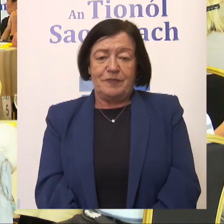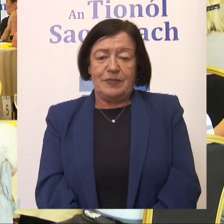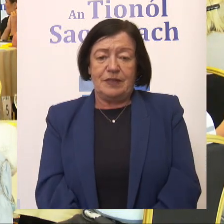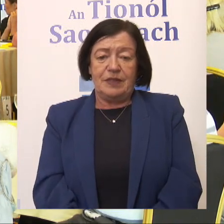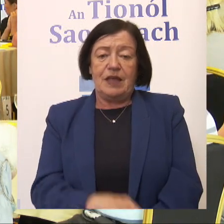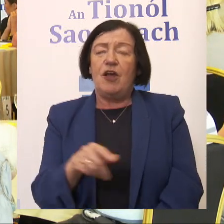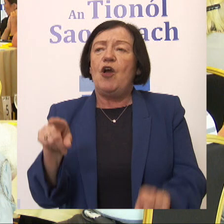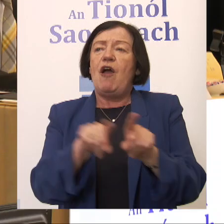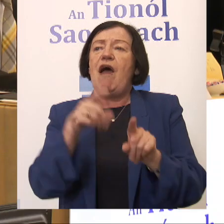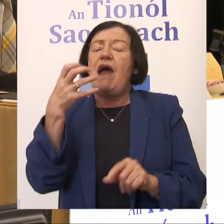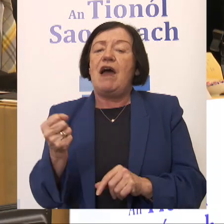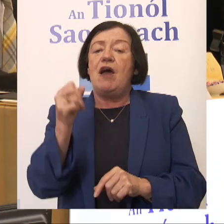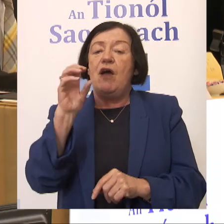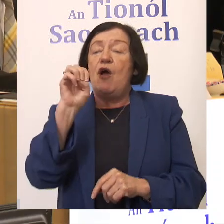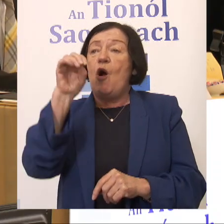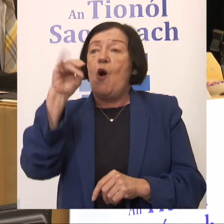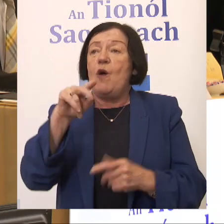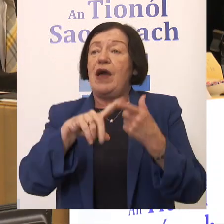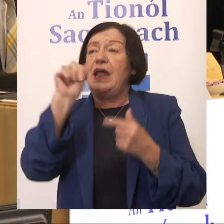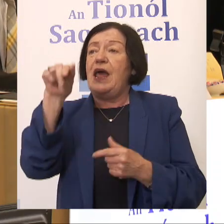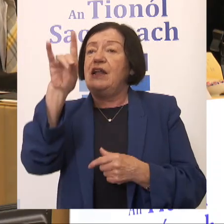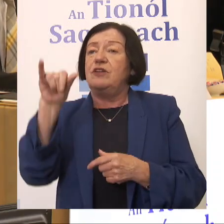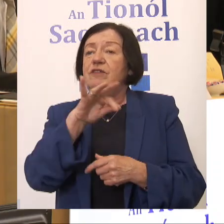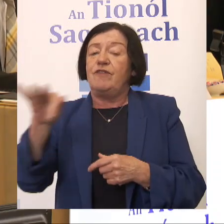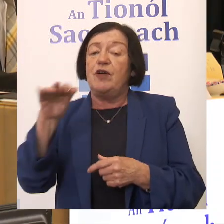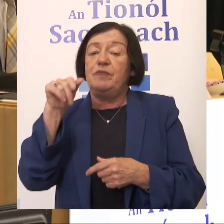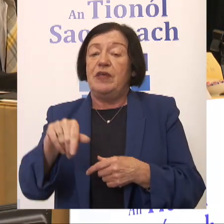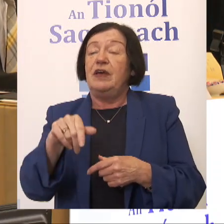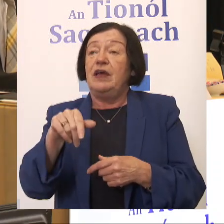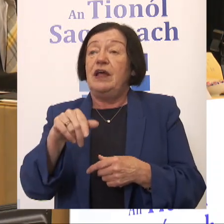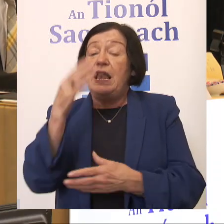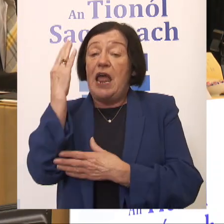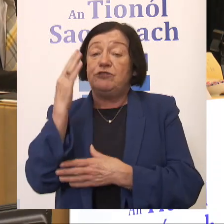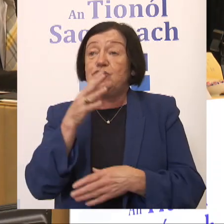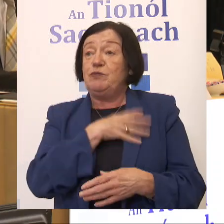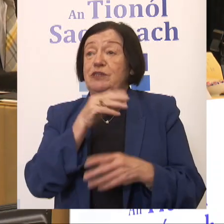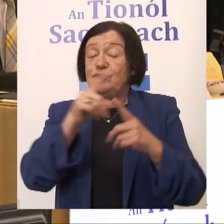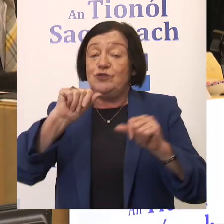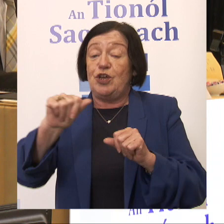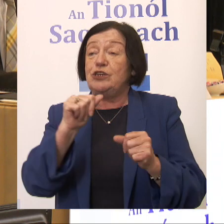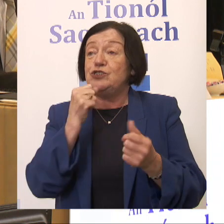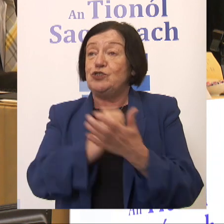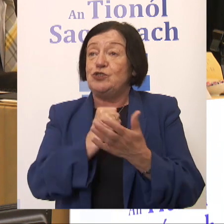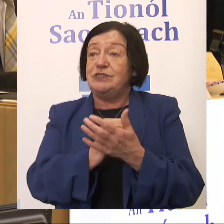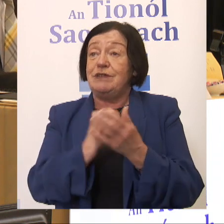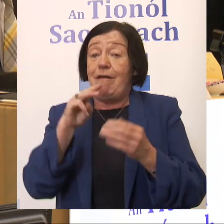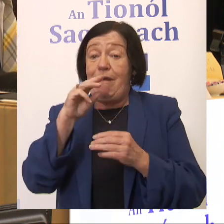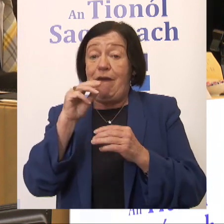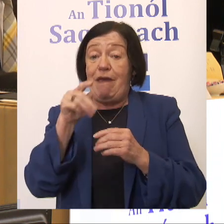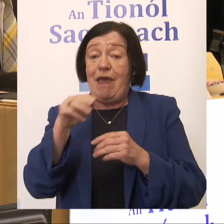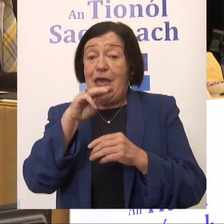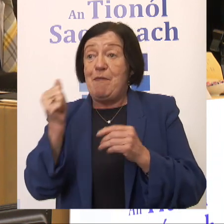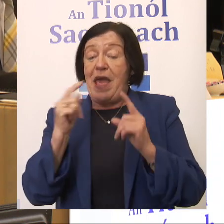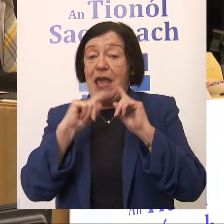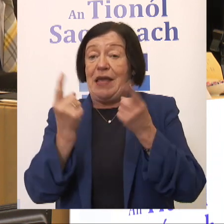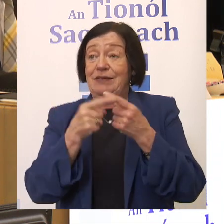We also have Anthony and Owen from the Electoral Commission. They're just finishing off their studies, their masters. So guys, I wish you